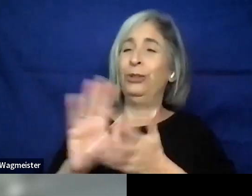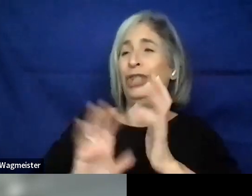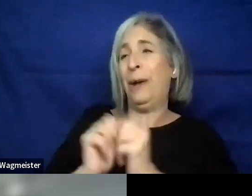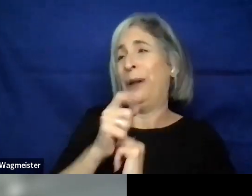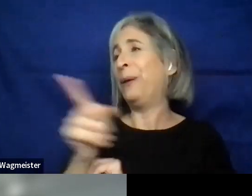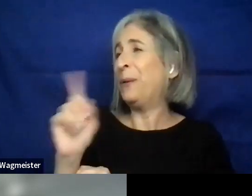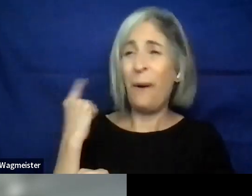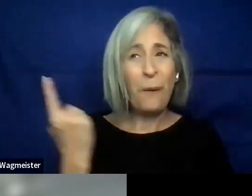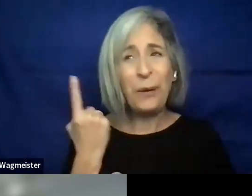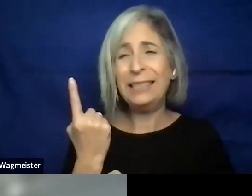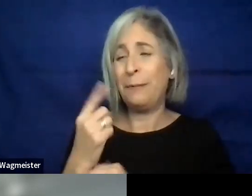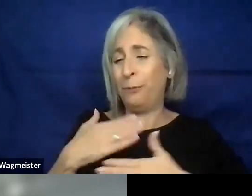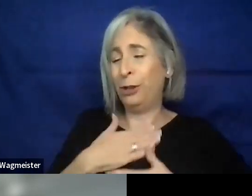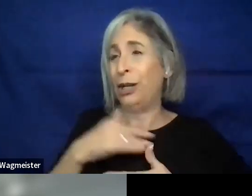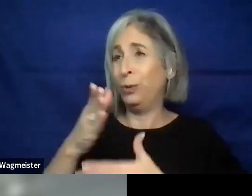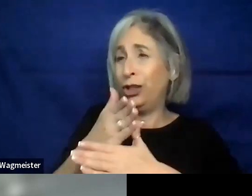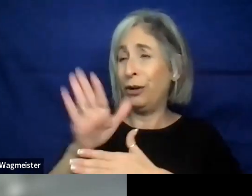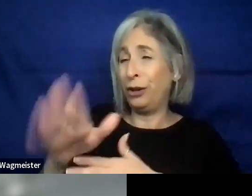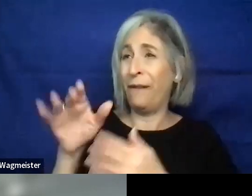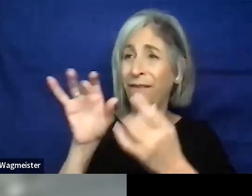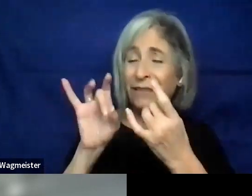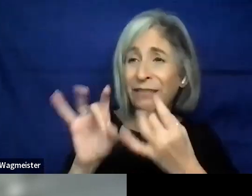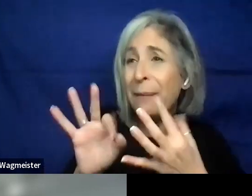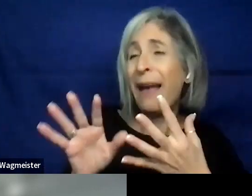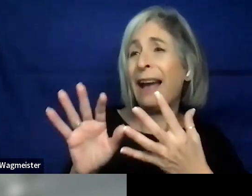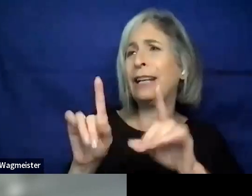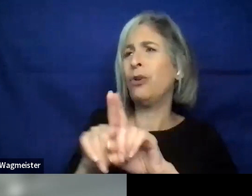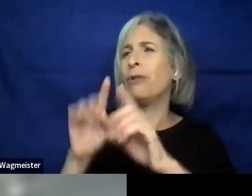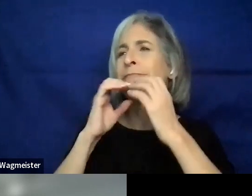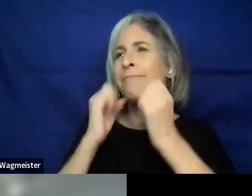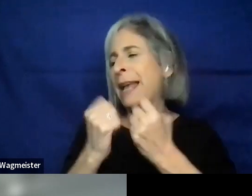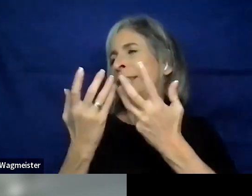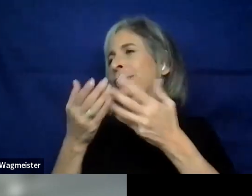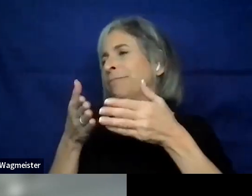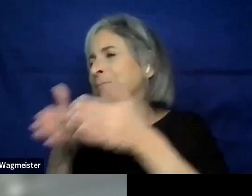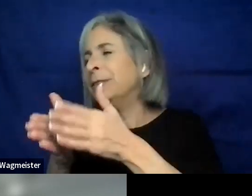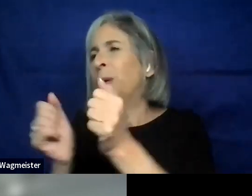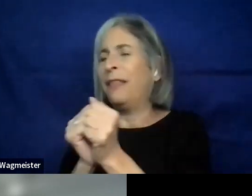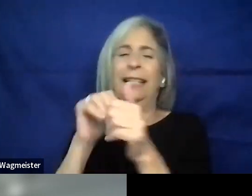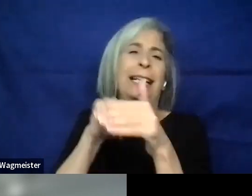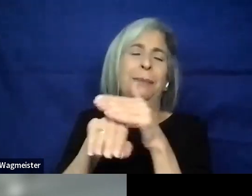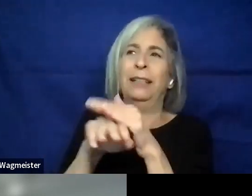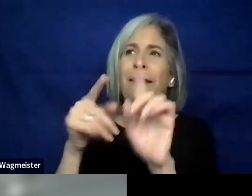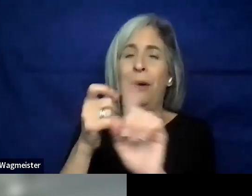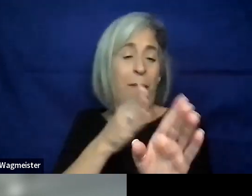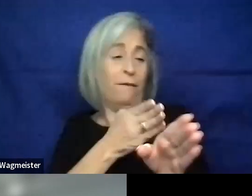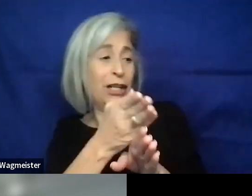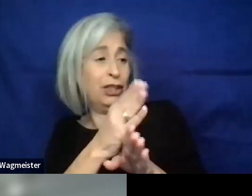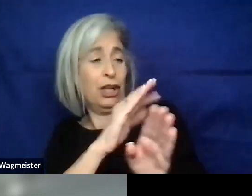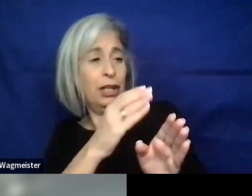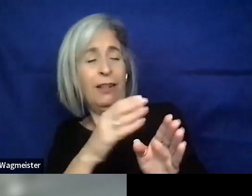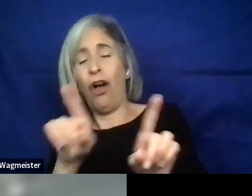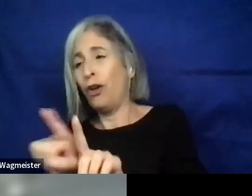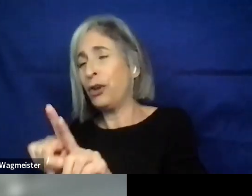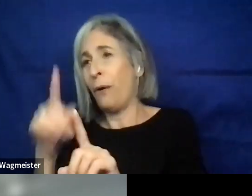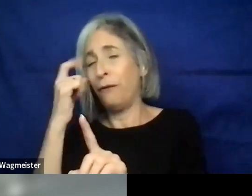And I appreciate you sharing your insights and, and your path into accessibility, both from a professional career and as